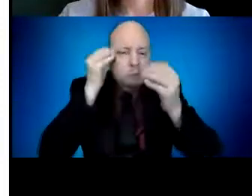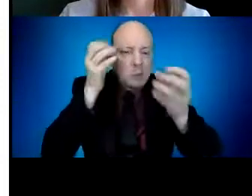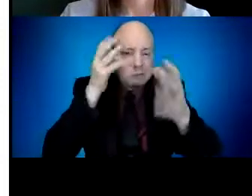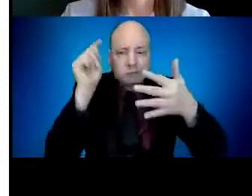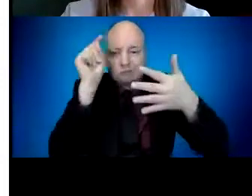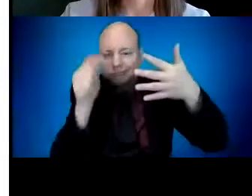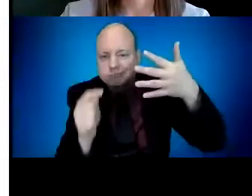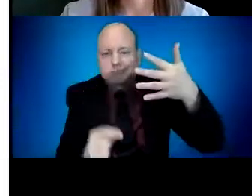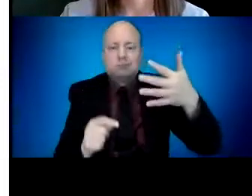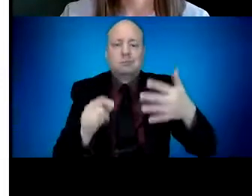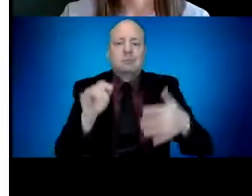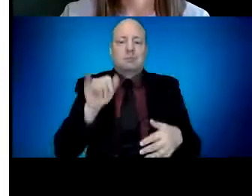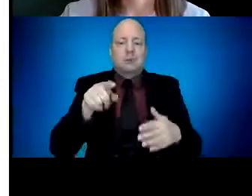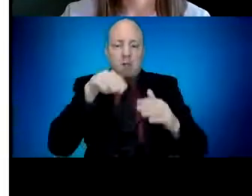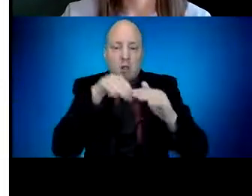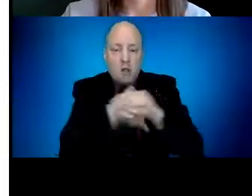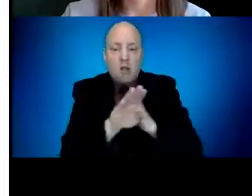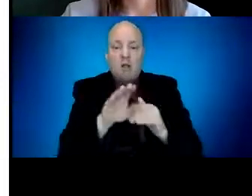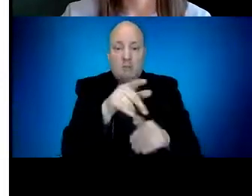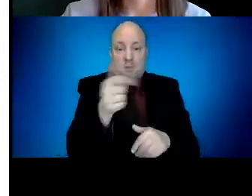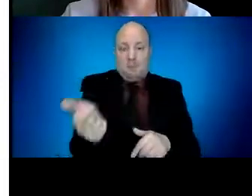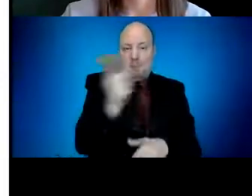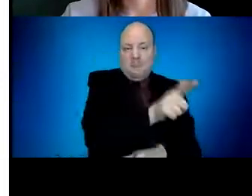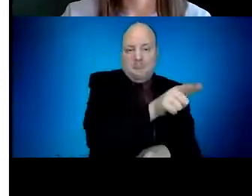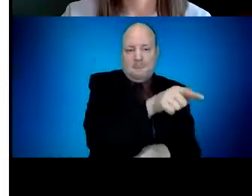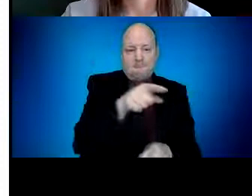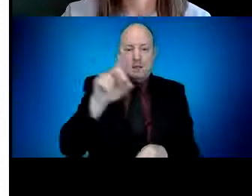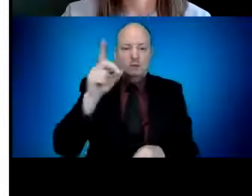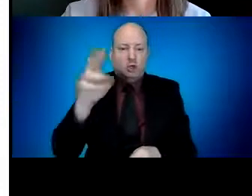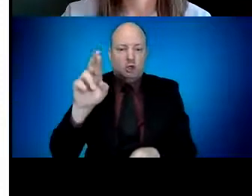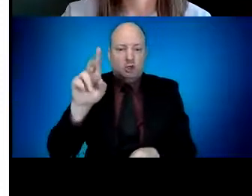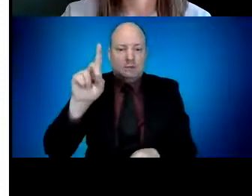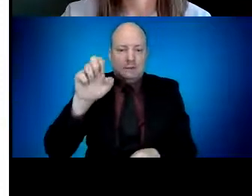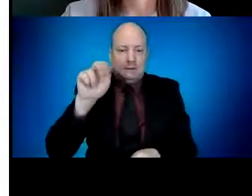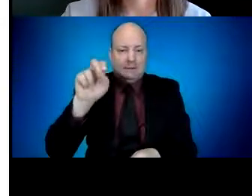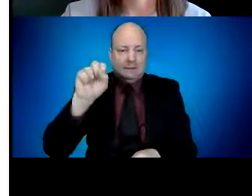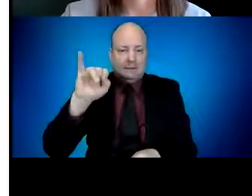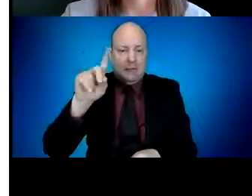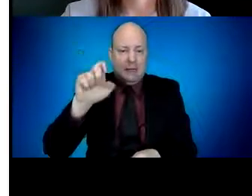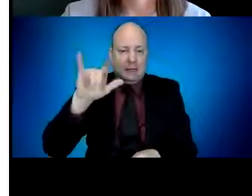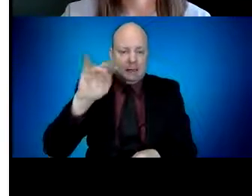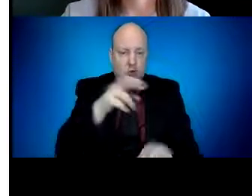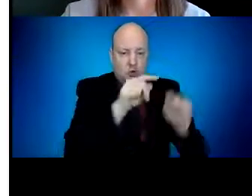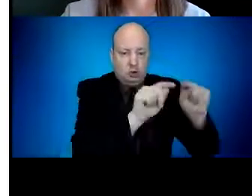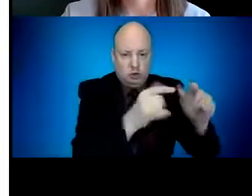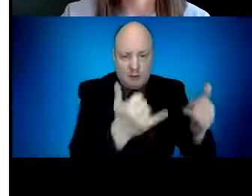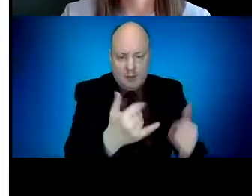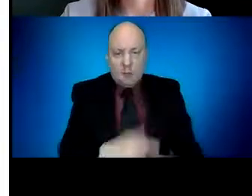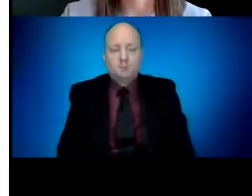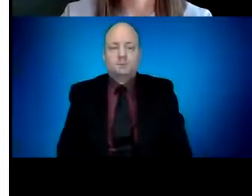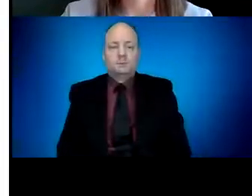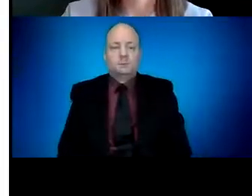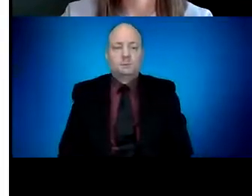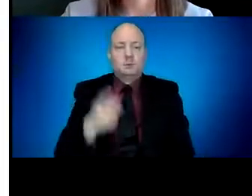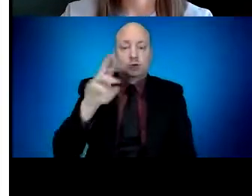Seidlinger. Thank you, Director Allen. I will briefly summarize the status of the pandemic in Oregon, then I'll provide an important update